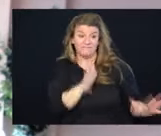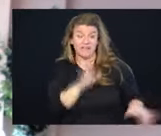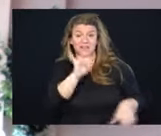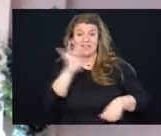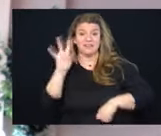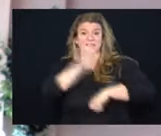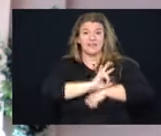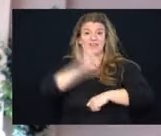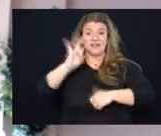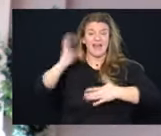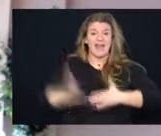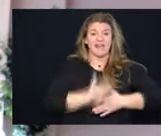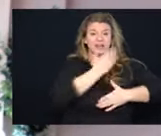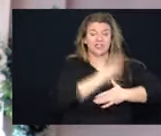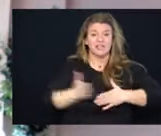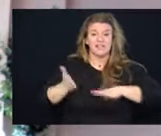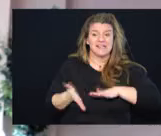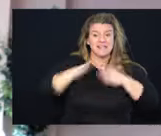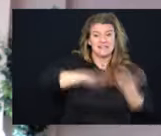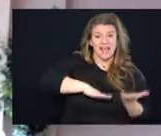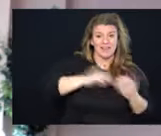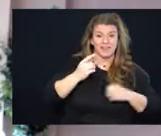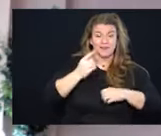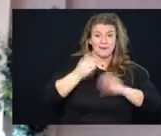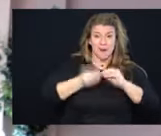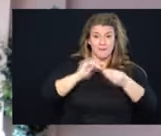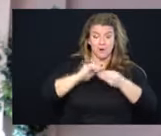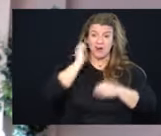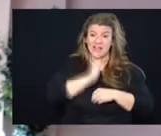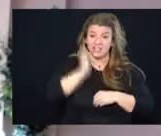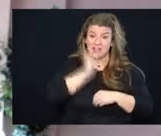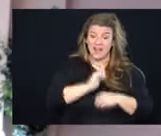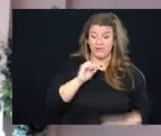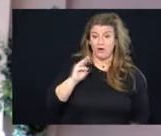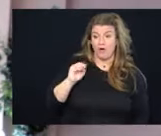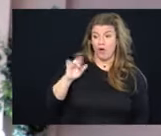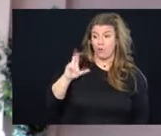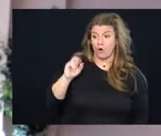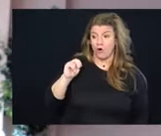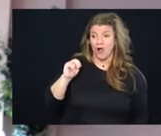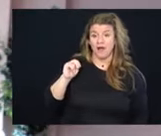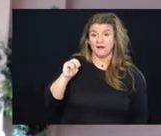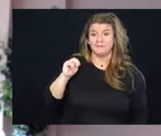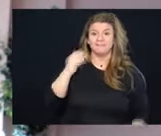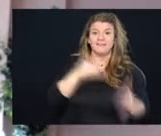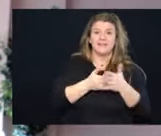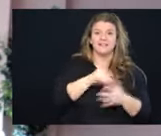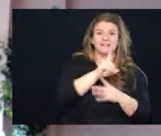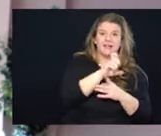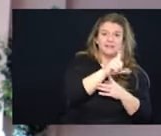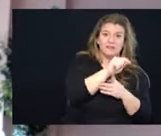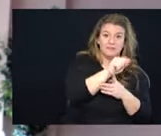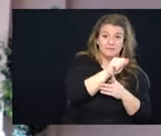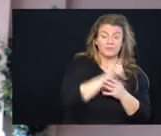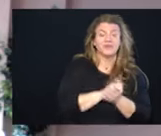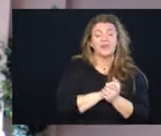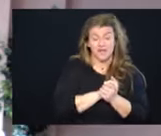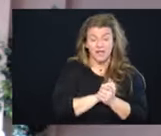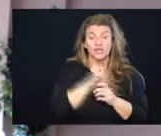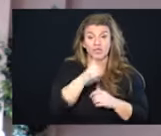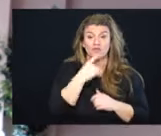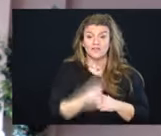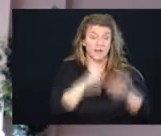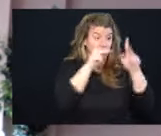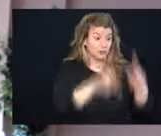average death toll per day with Omicron from Delta. And as people have said that on a person by person